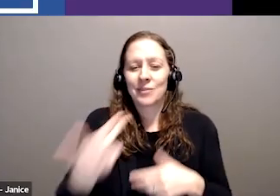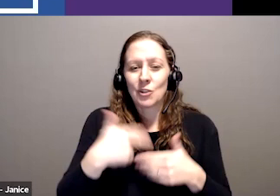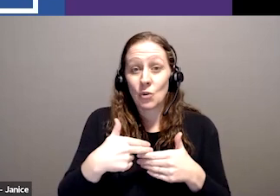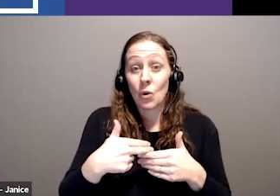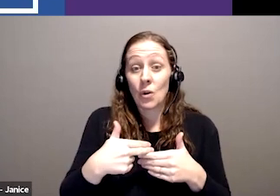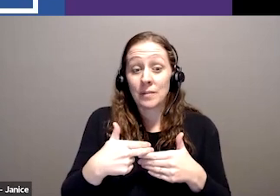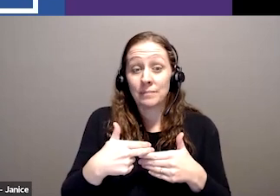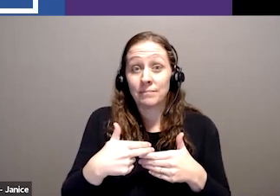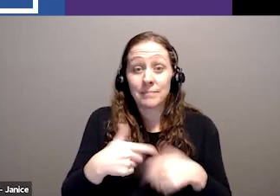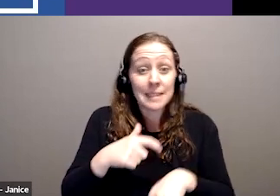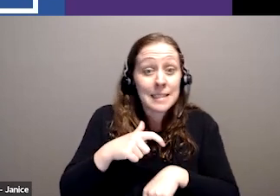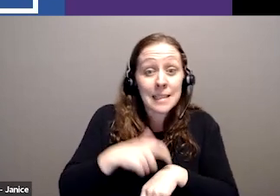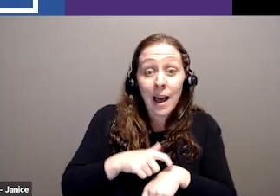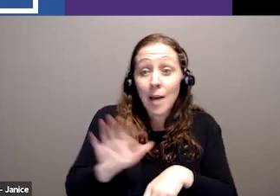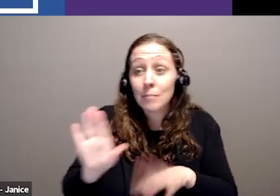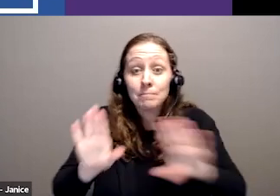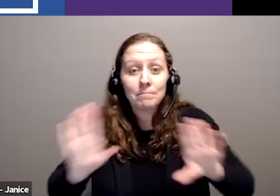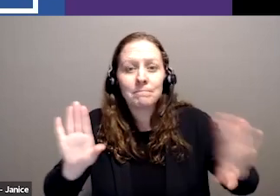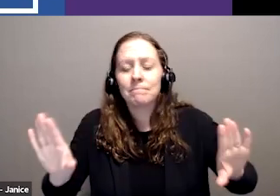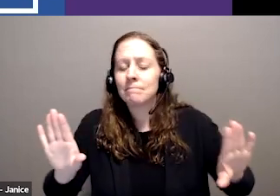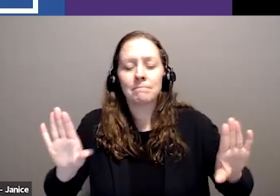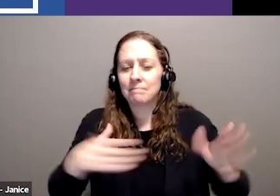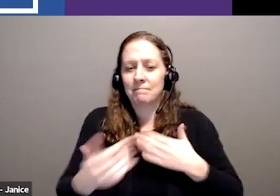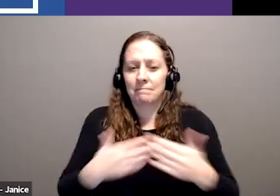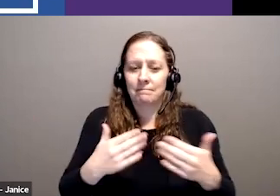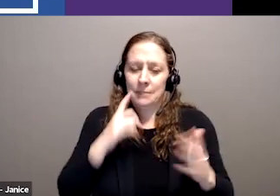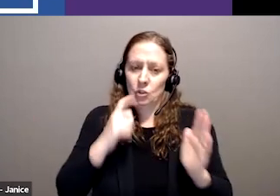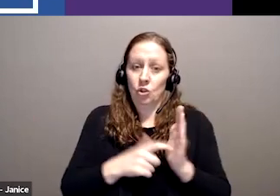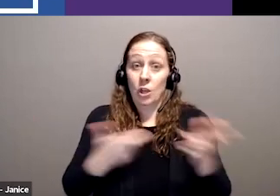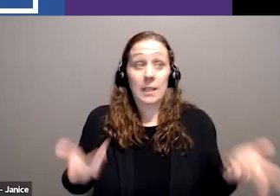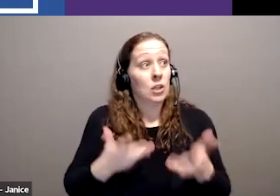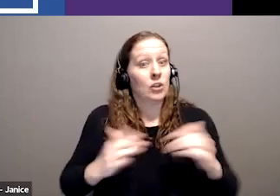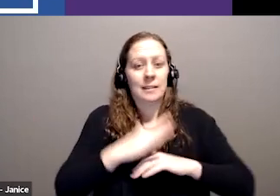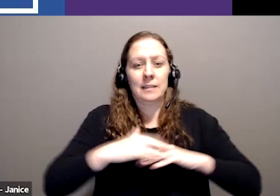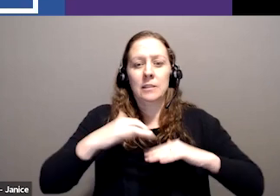No matter which time zone we are in, let's acknowledge that we all live on Indigenousness.